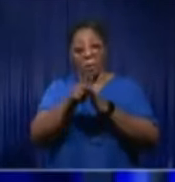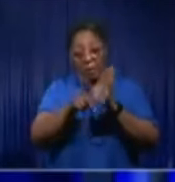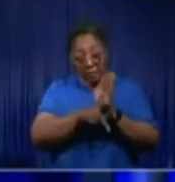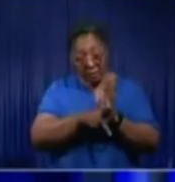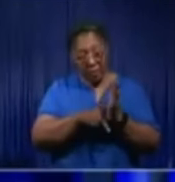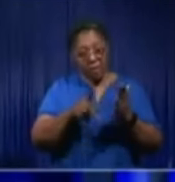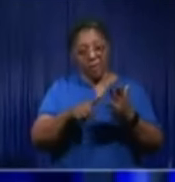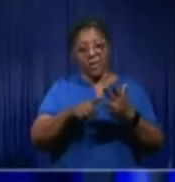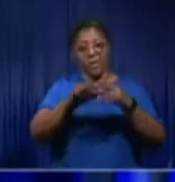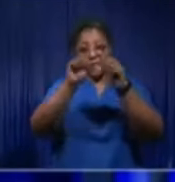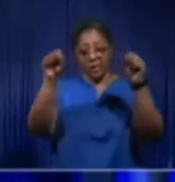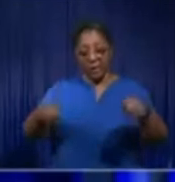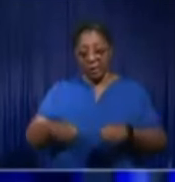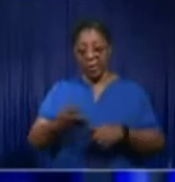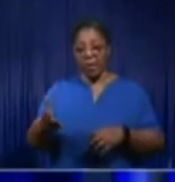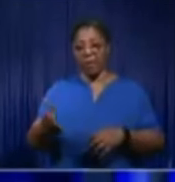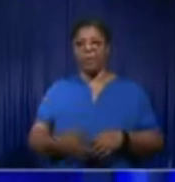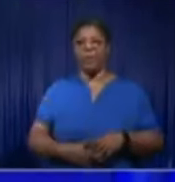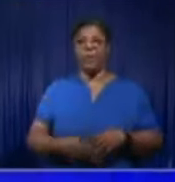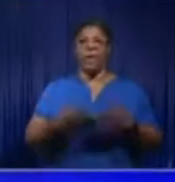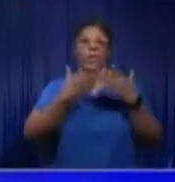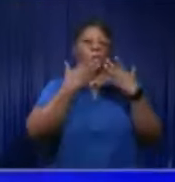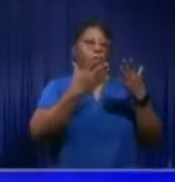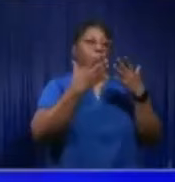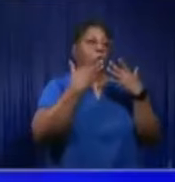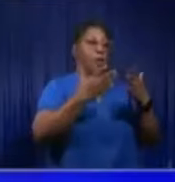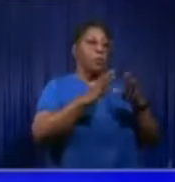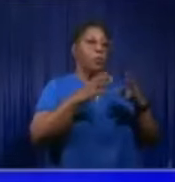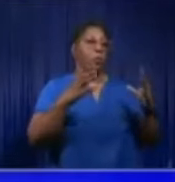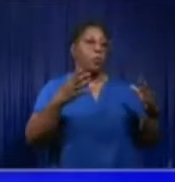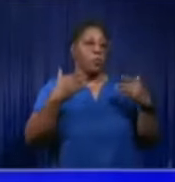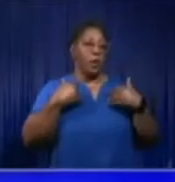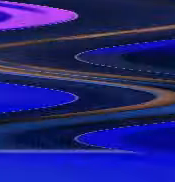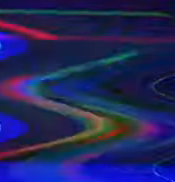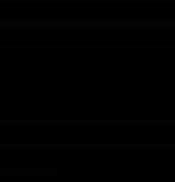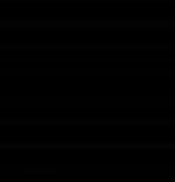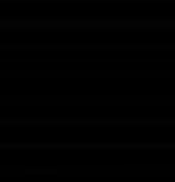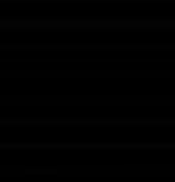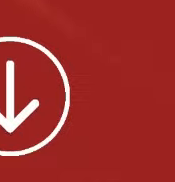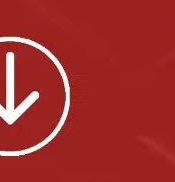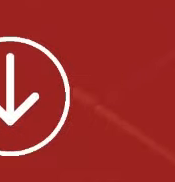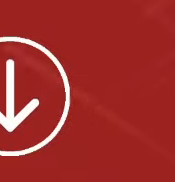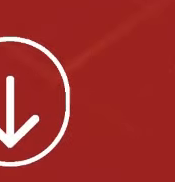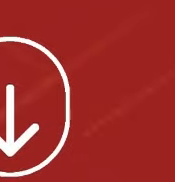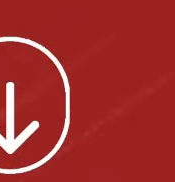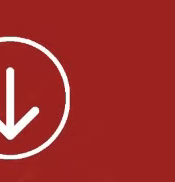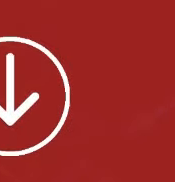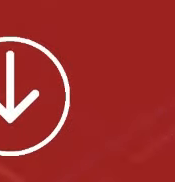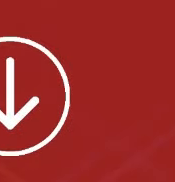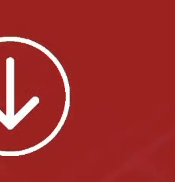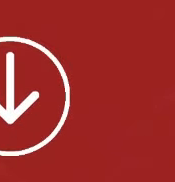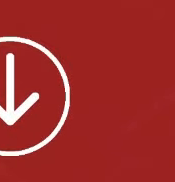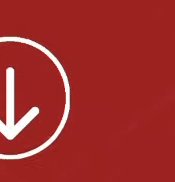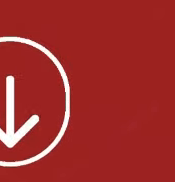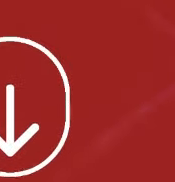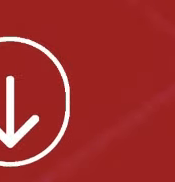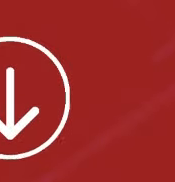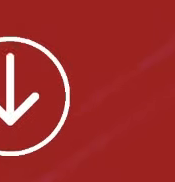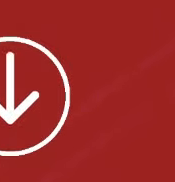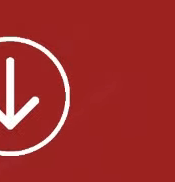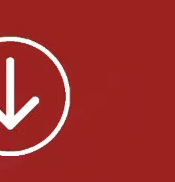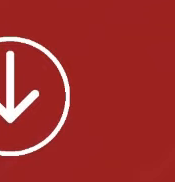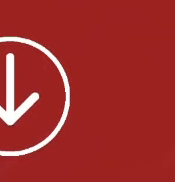the... Thank you. Thank you so much. We have some questions now from social media. Nita. Thank you. Thank you. Thank you.